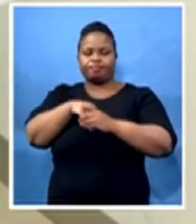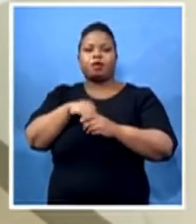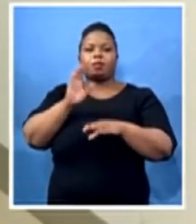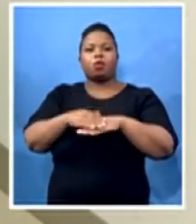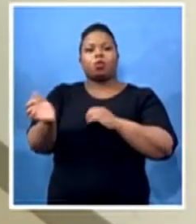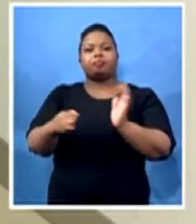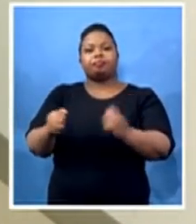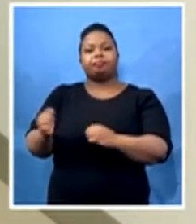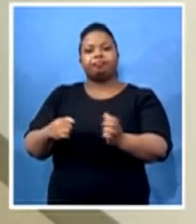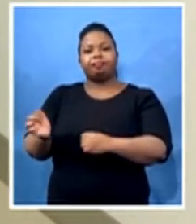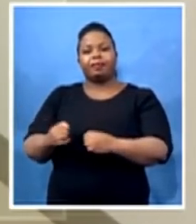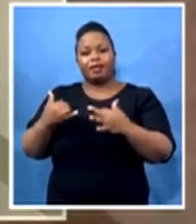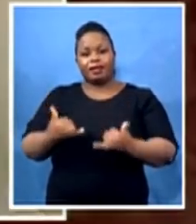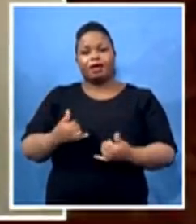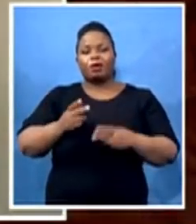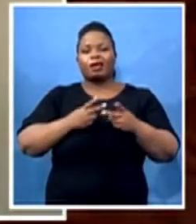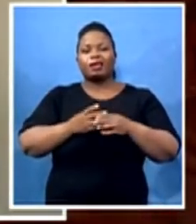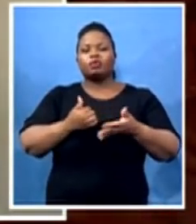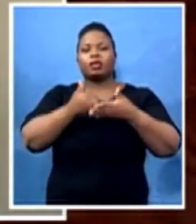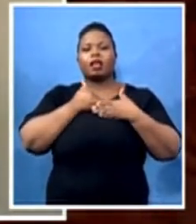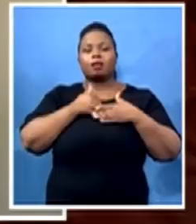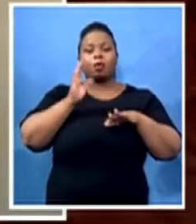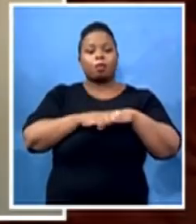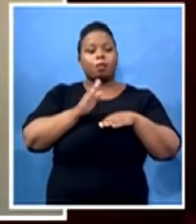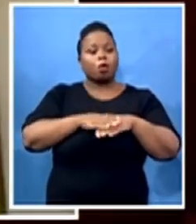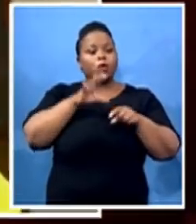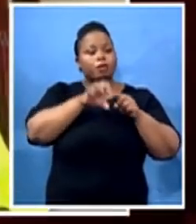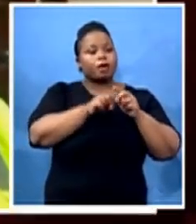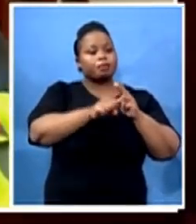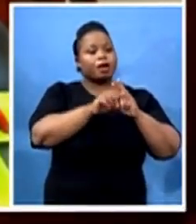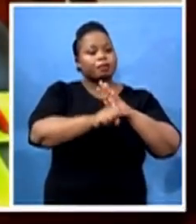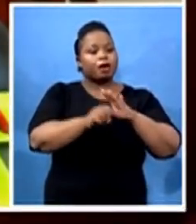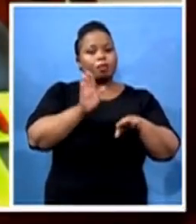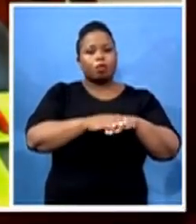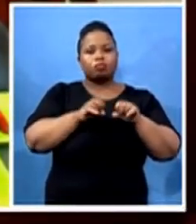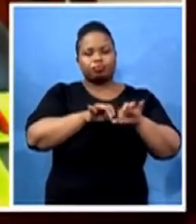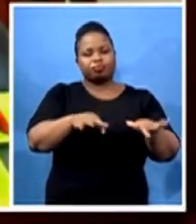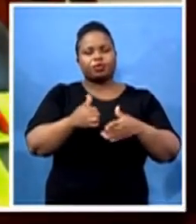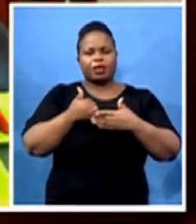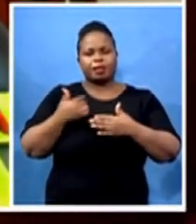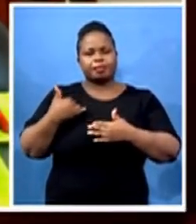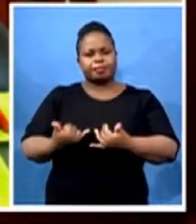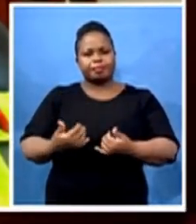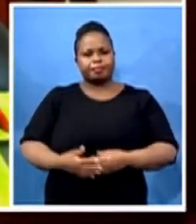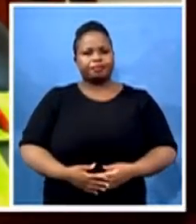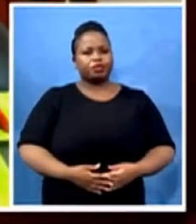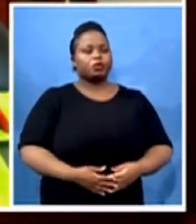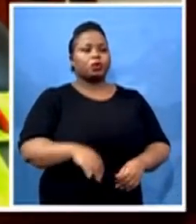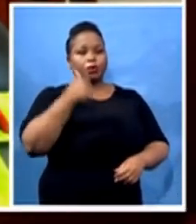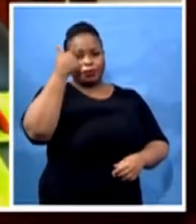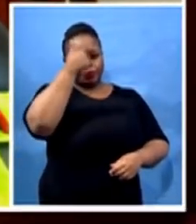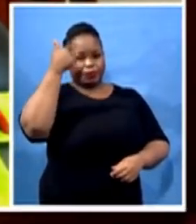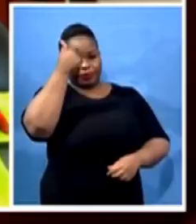the community spread that we are starting to notice. So, screening, testing, contact tracing, extremely